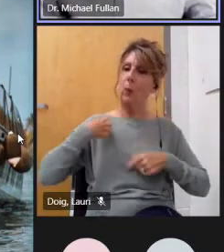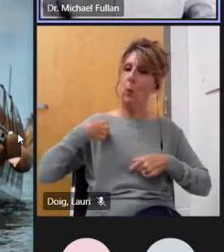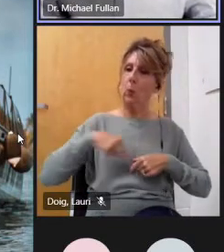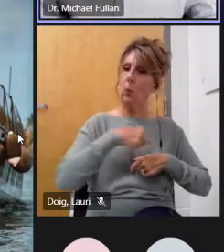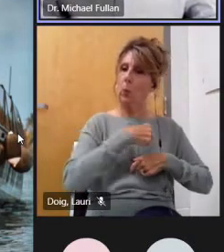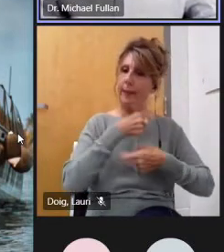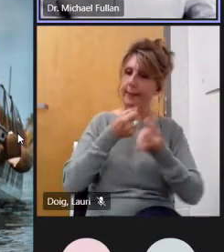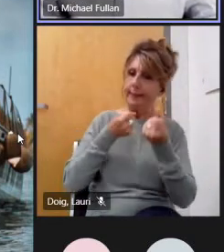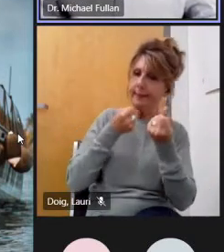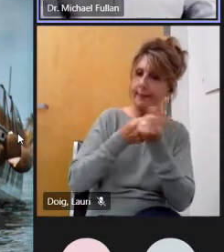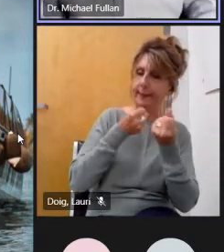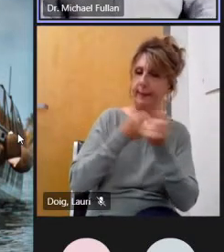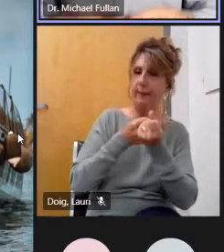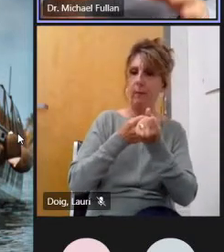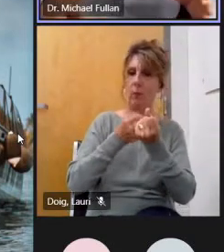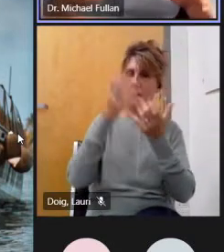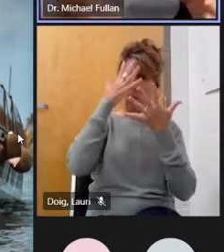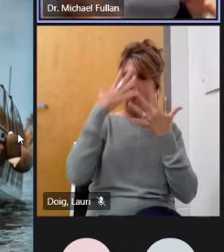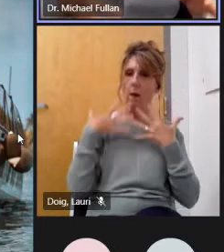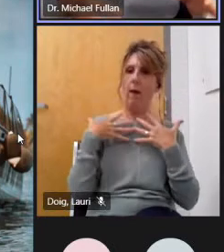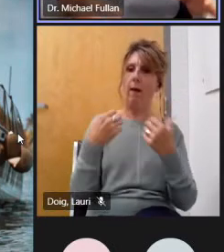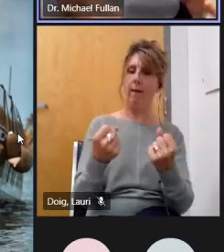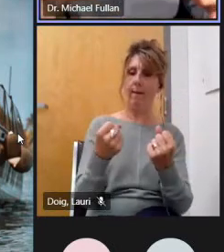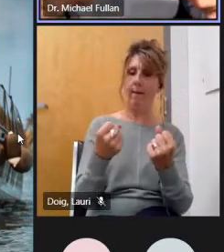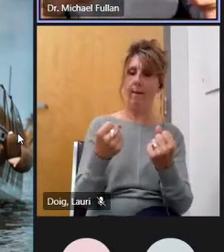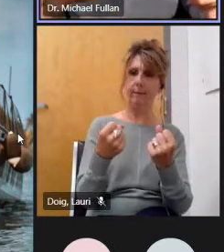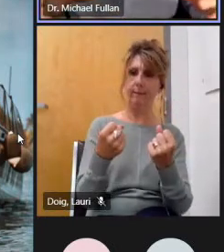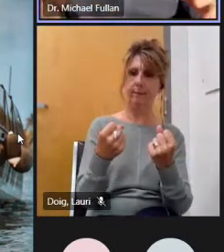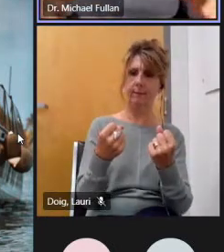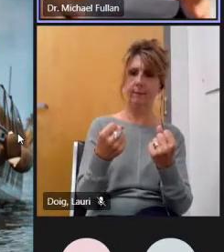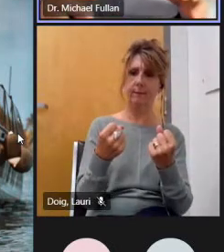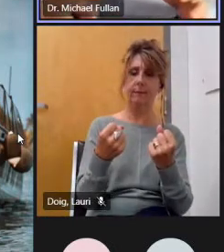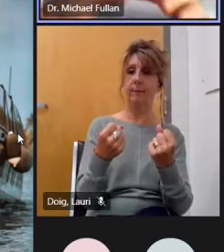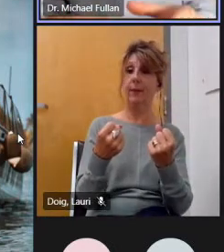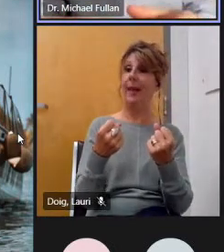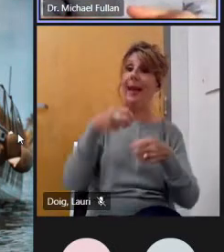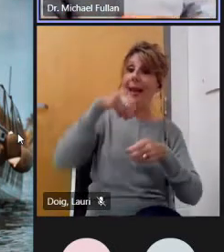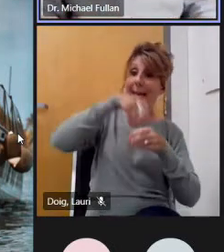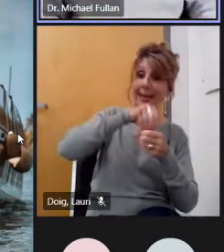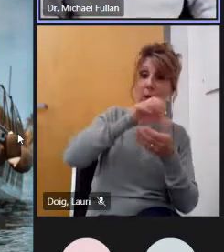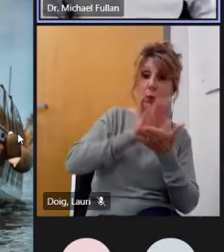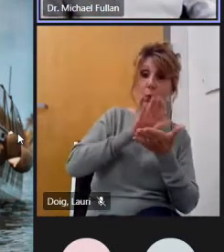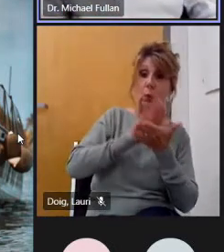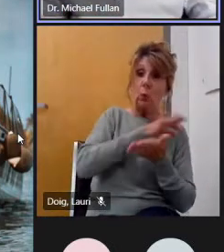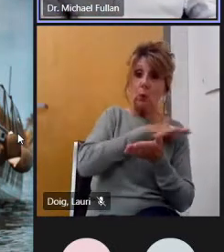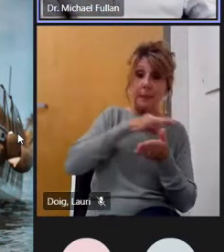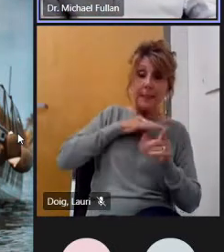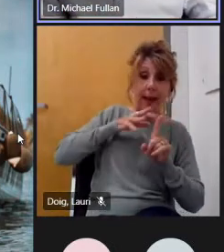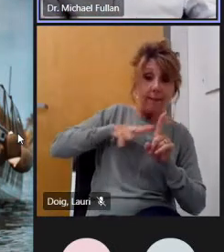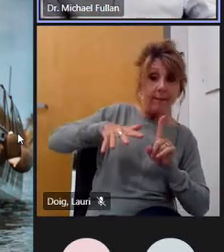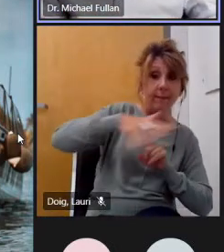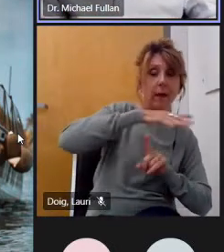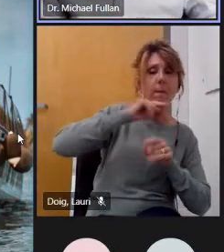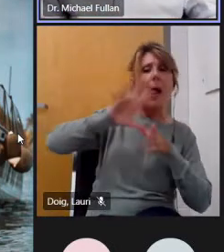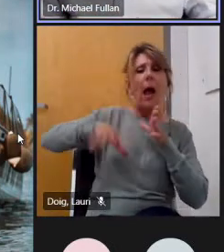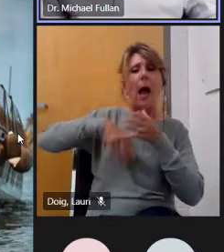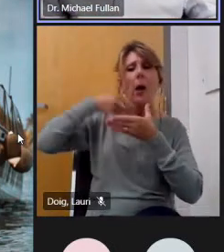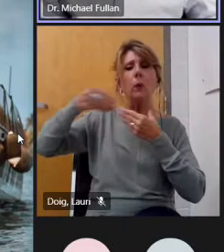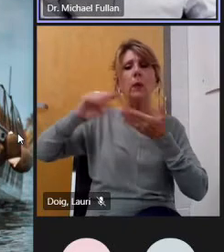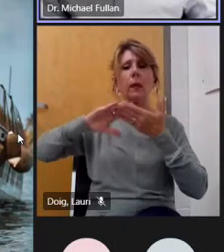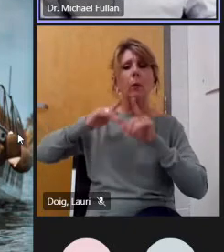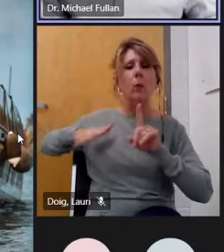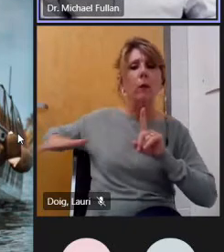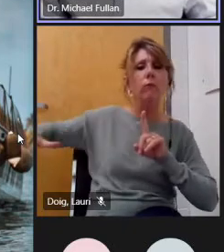inclusive enterprise it's all the people inside and outside the school that are related to uh children uh